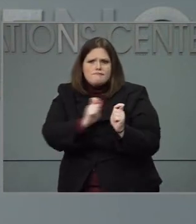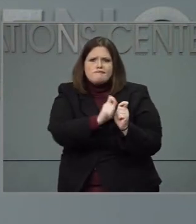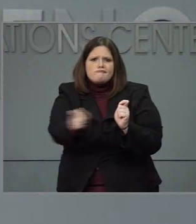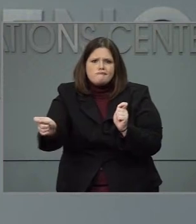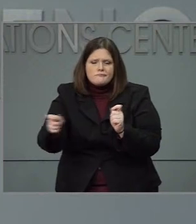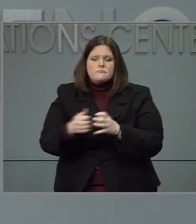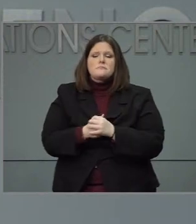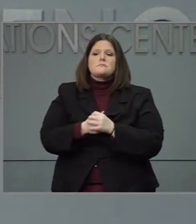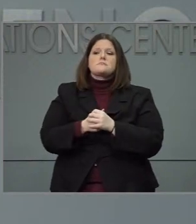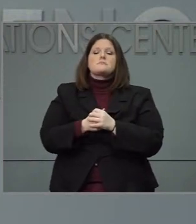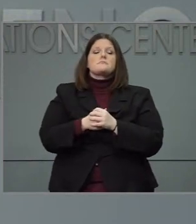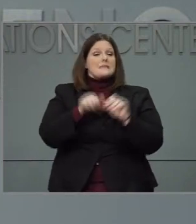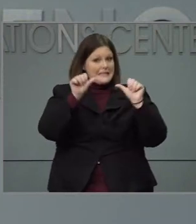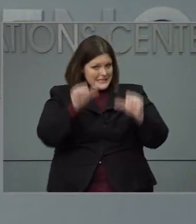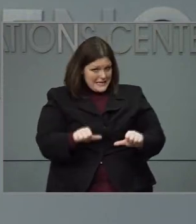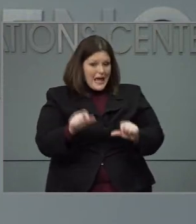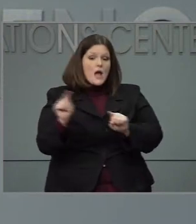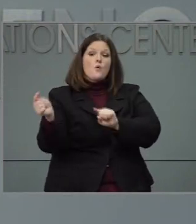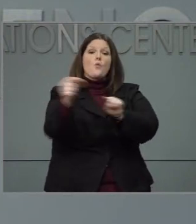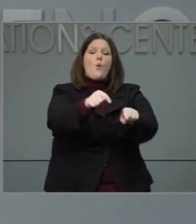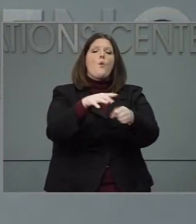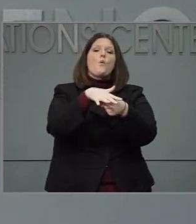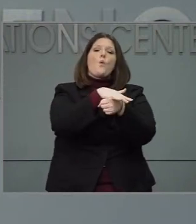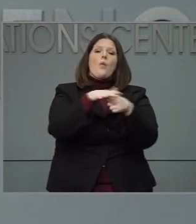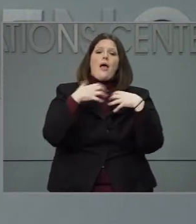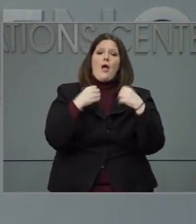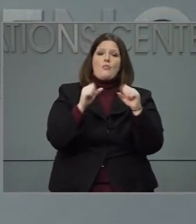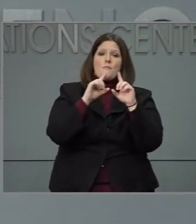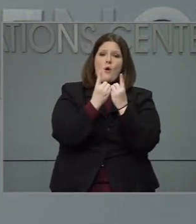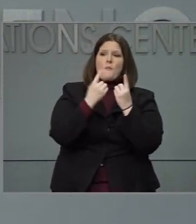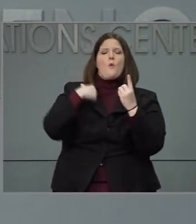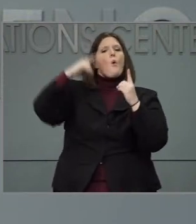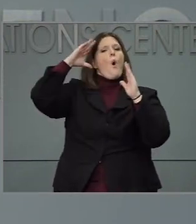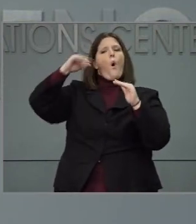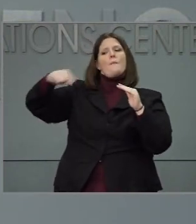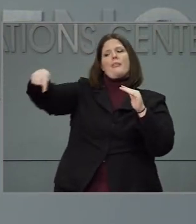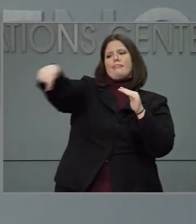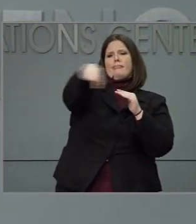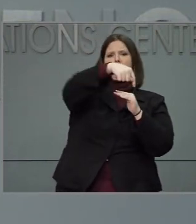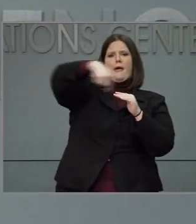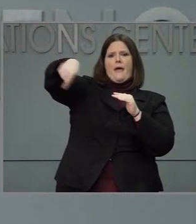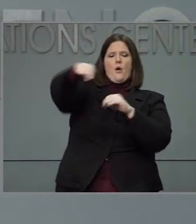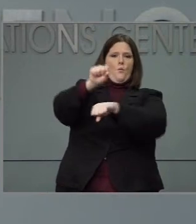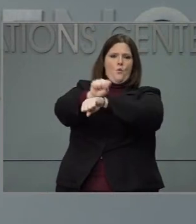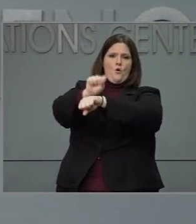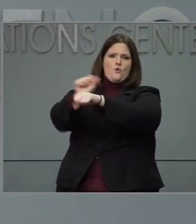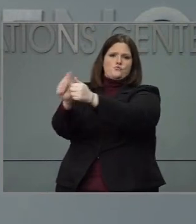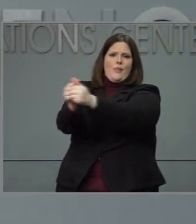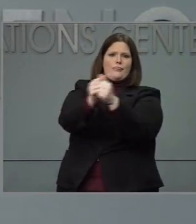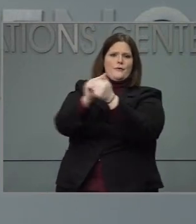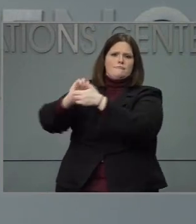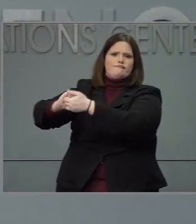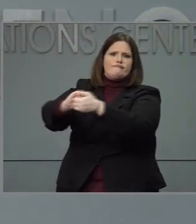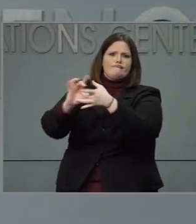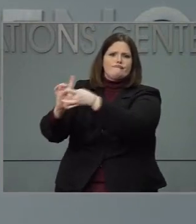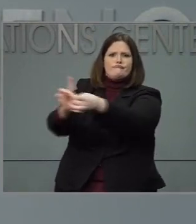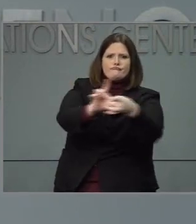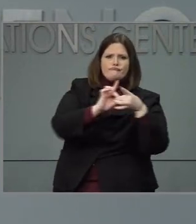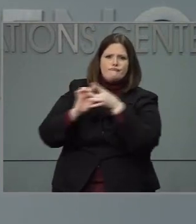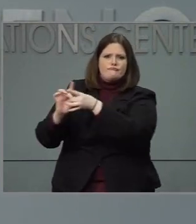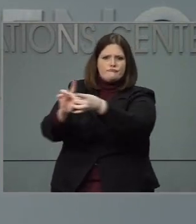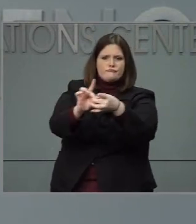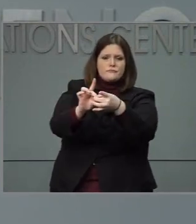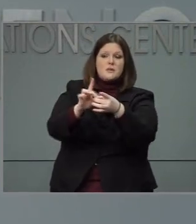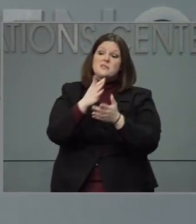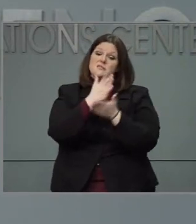we're hoping if hospitals have extra doses that they can partner together to do that. We've heard some very collaborative stories where hospitals have said, yeah, you know what?